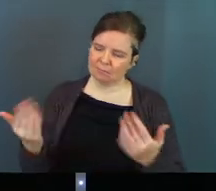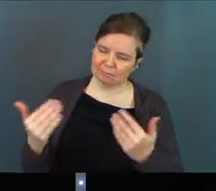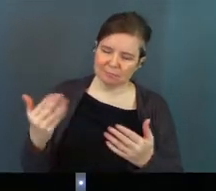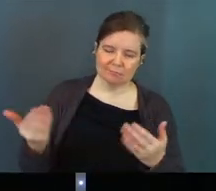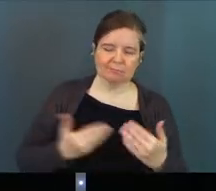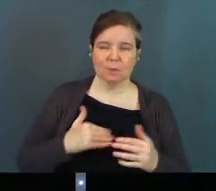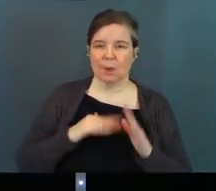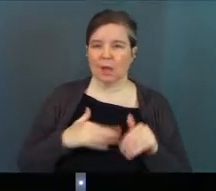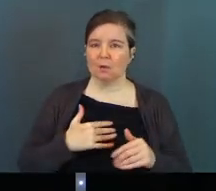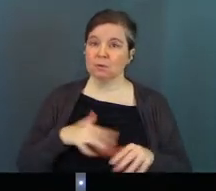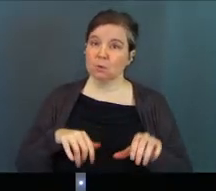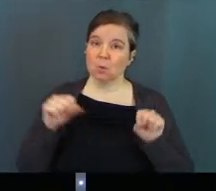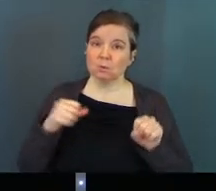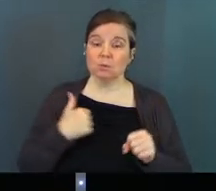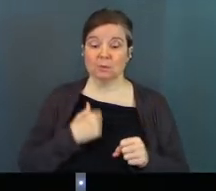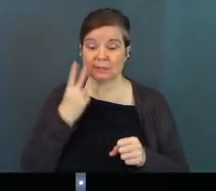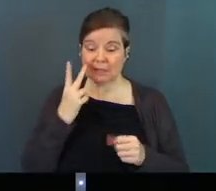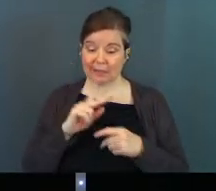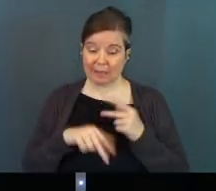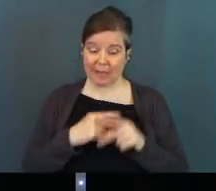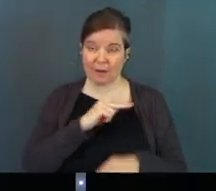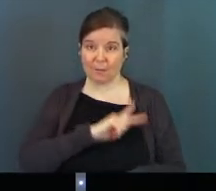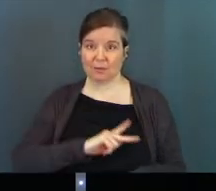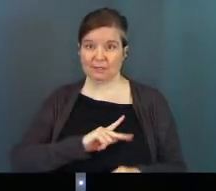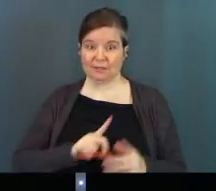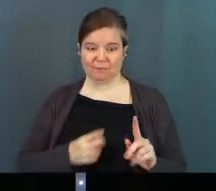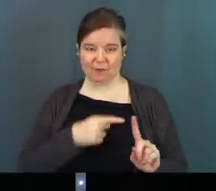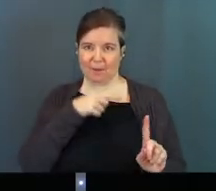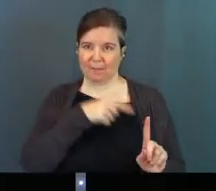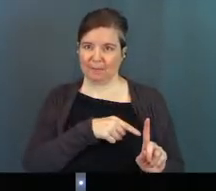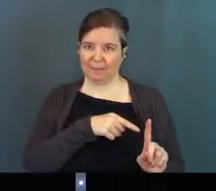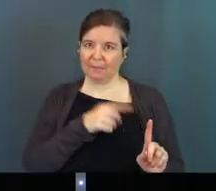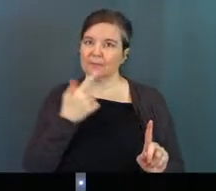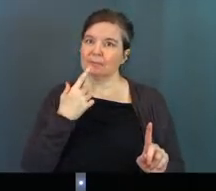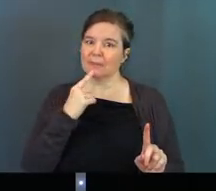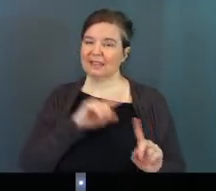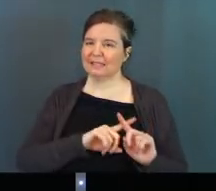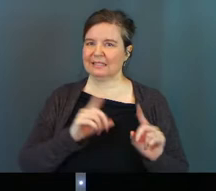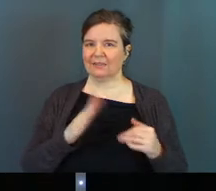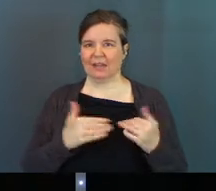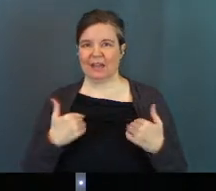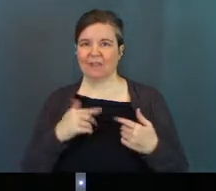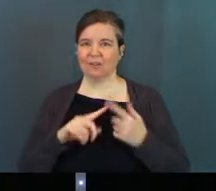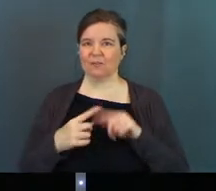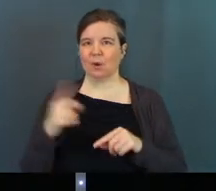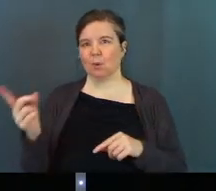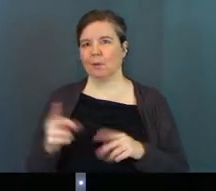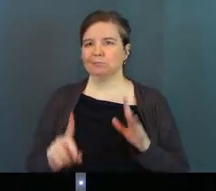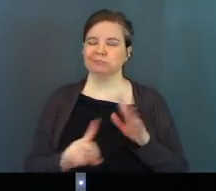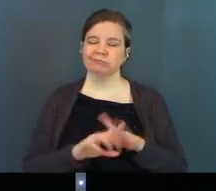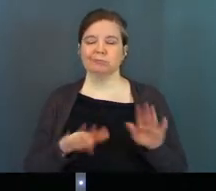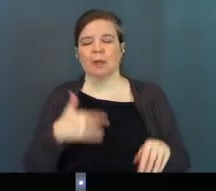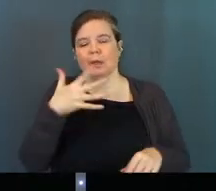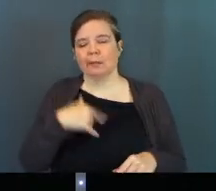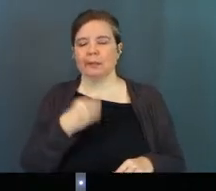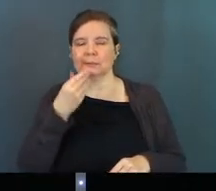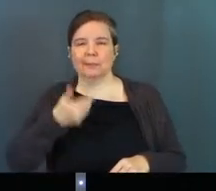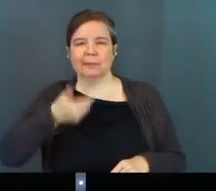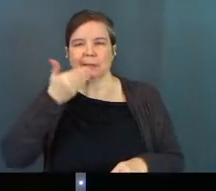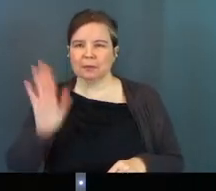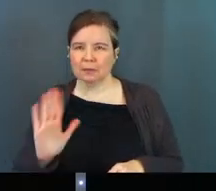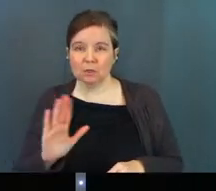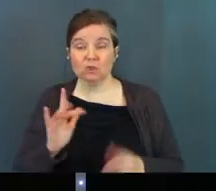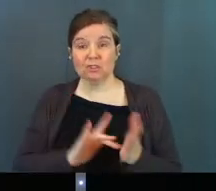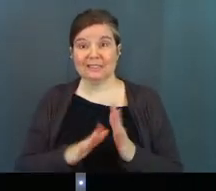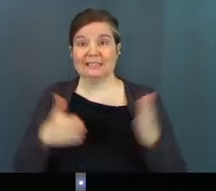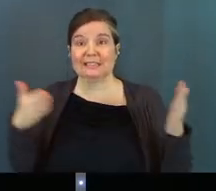to host. And so what we see is that kind of personality coming out of Martha, you know? Again, this is different than just having your friend who comes over and is like, hey, man, let's eat some pizza. It's like, no,